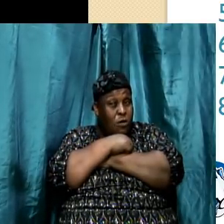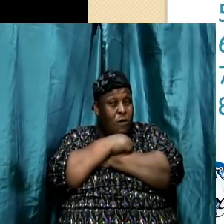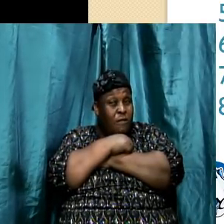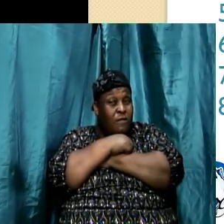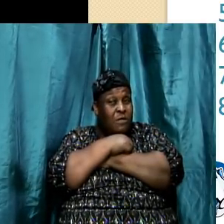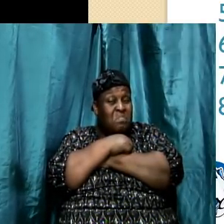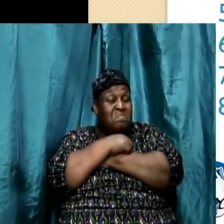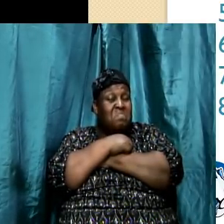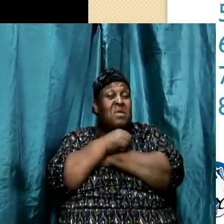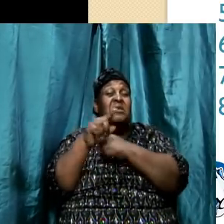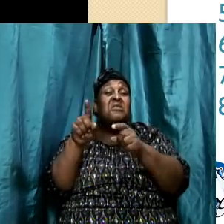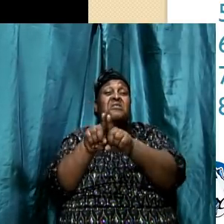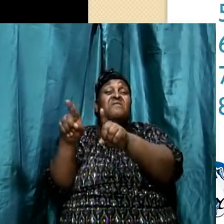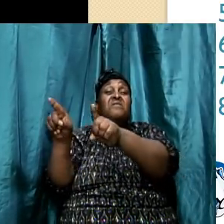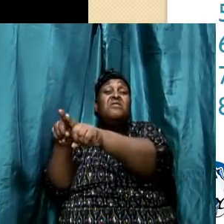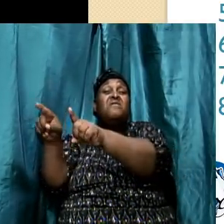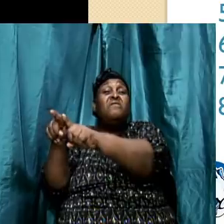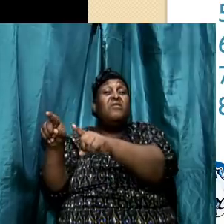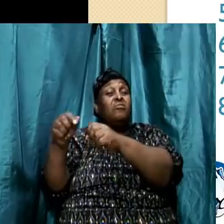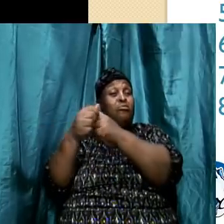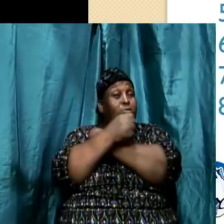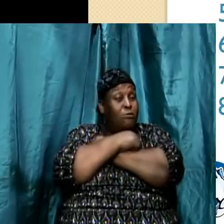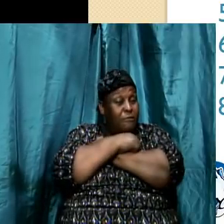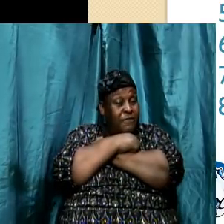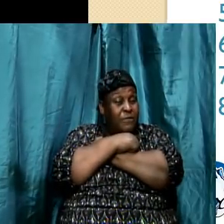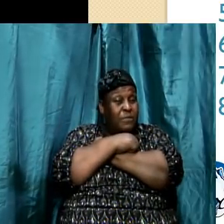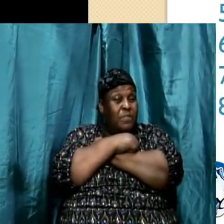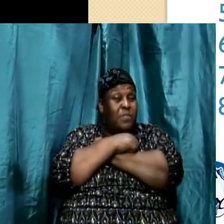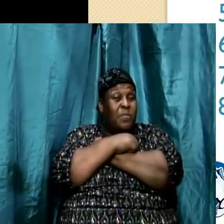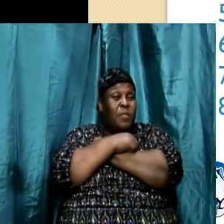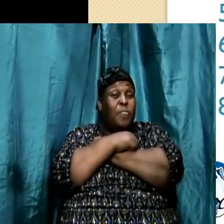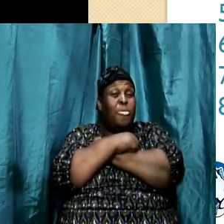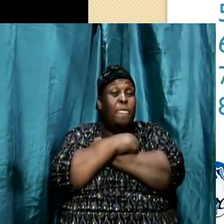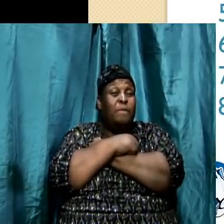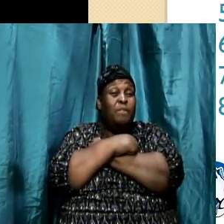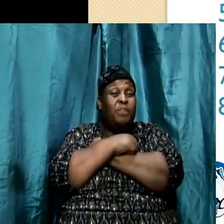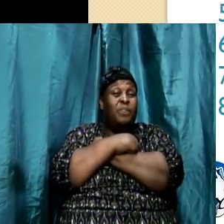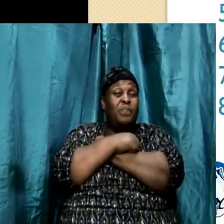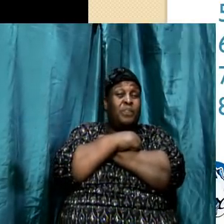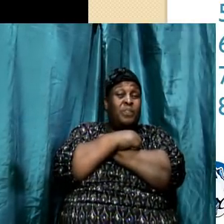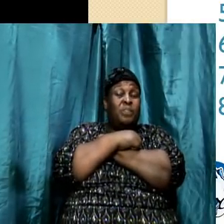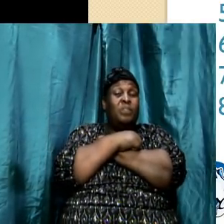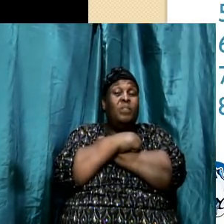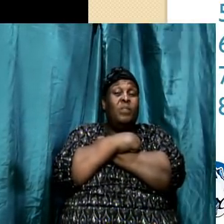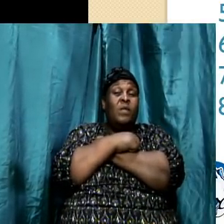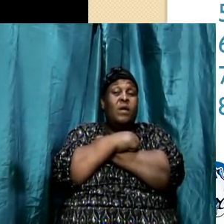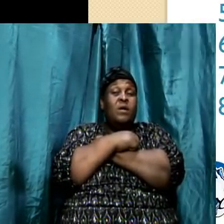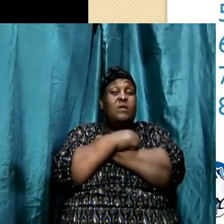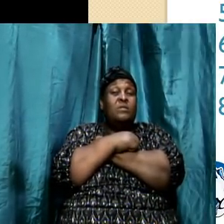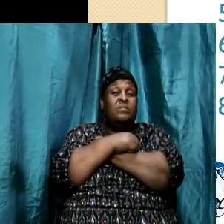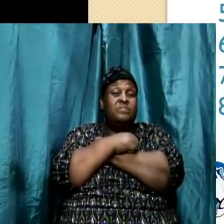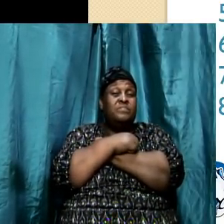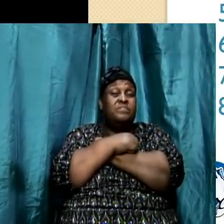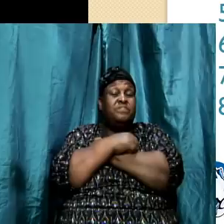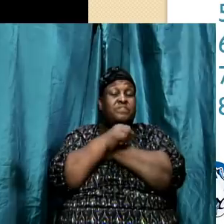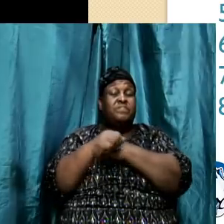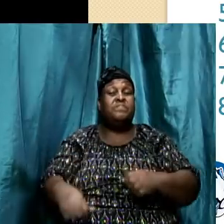It's talking about starge love. It's talking about phileo love. All of these things. Philadelphia, phileo, that's the word. Phileo love.